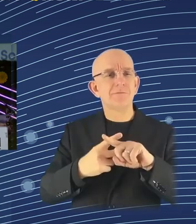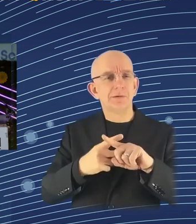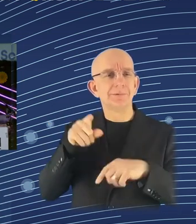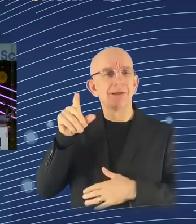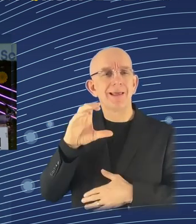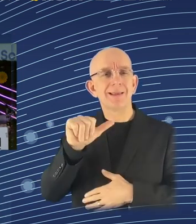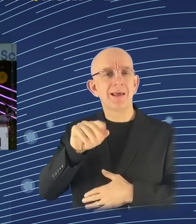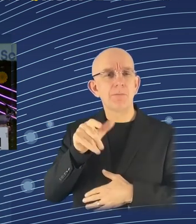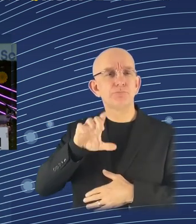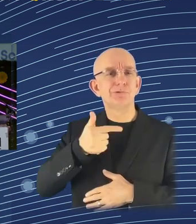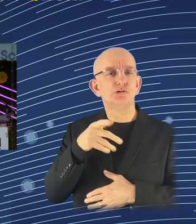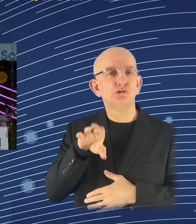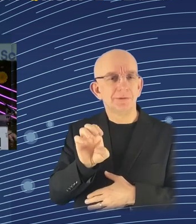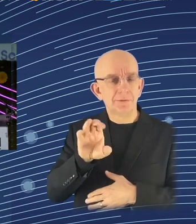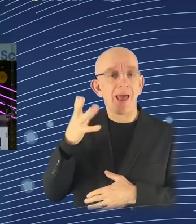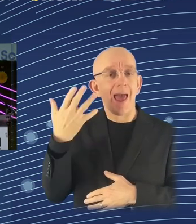was hallucinate,